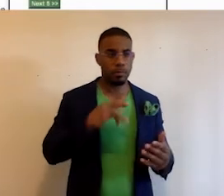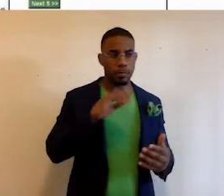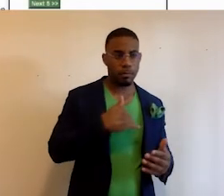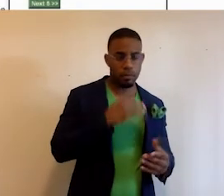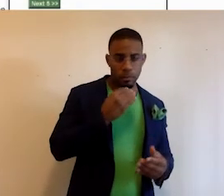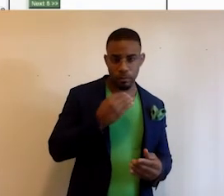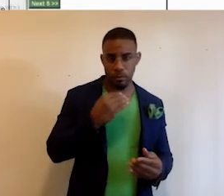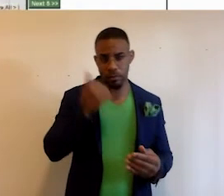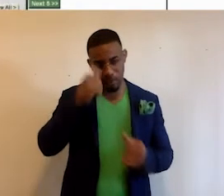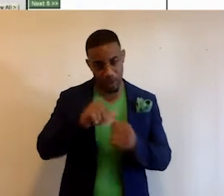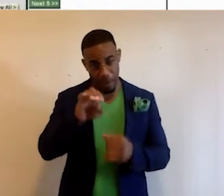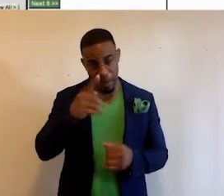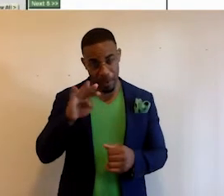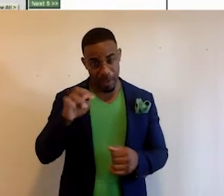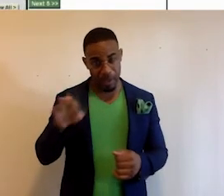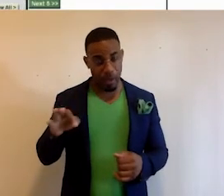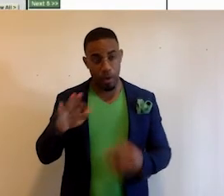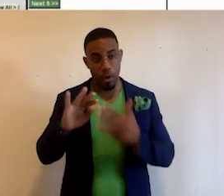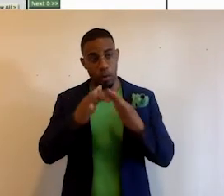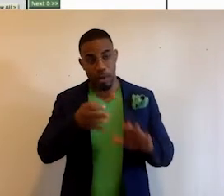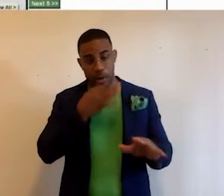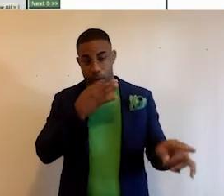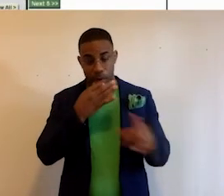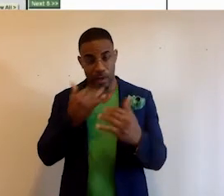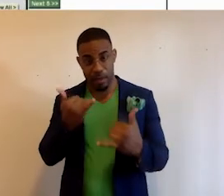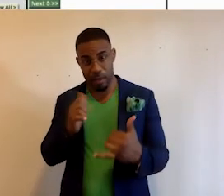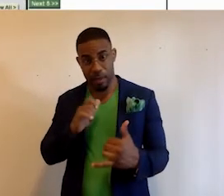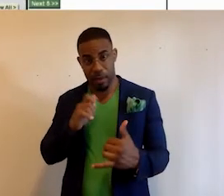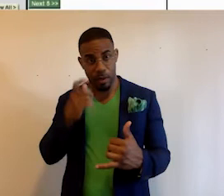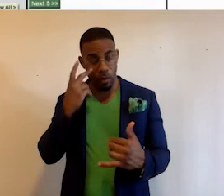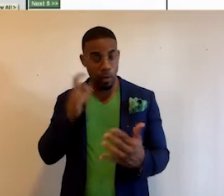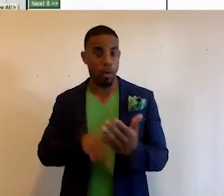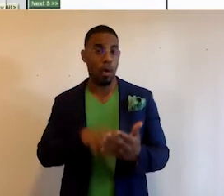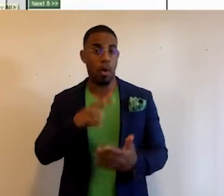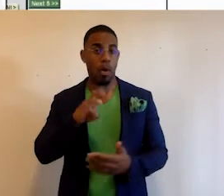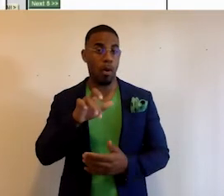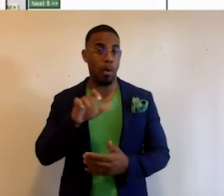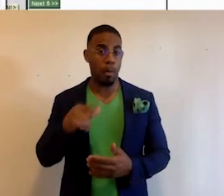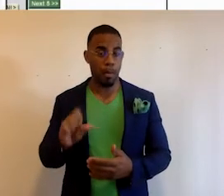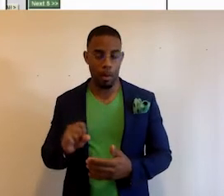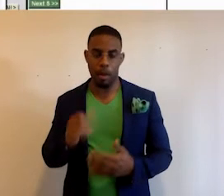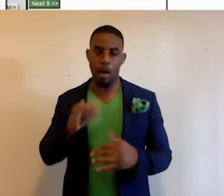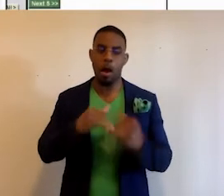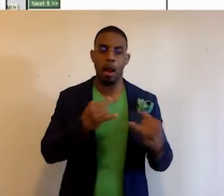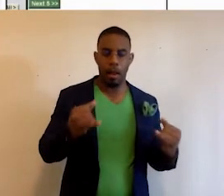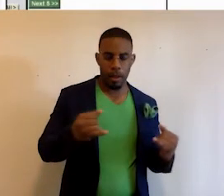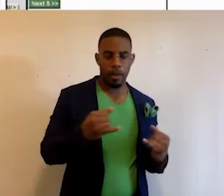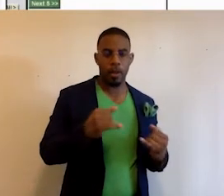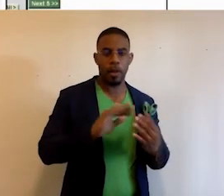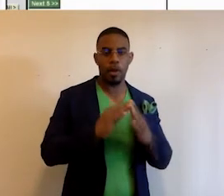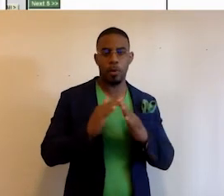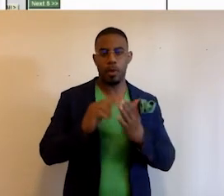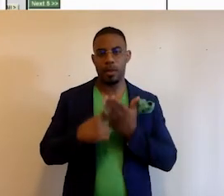remember Bob the Chefs. Community experts, which today they would call blogs. And online community discussions.